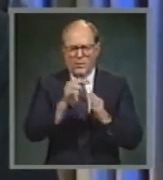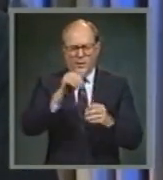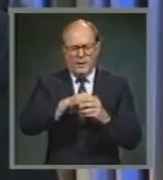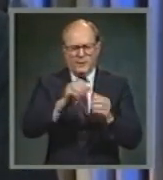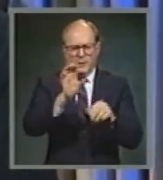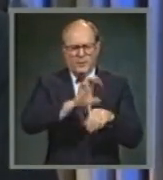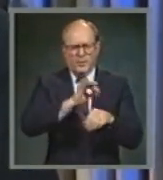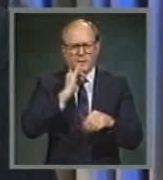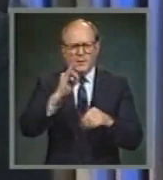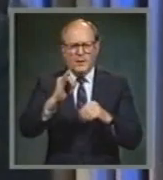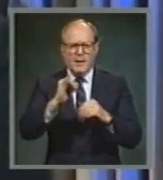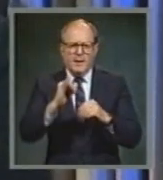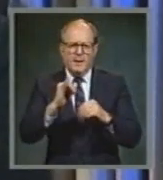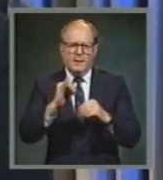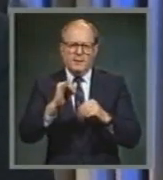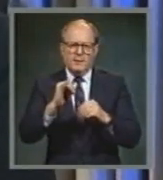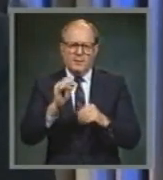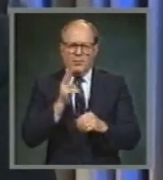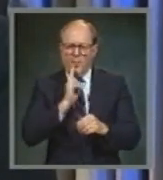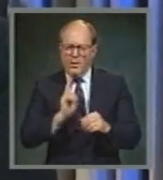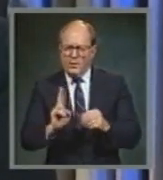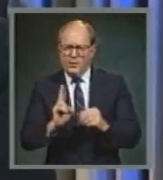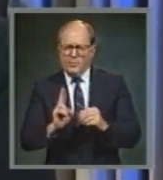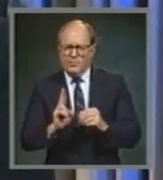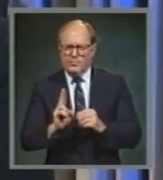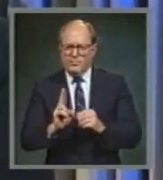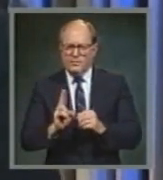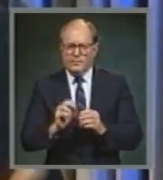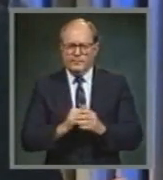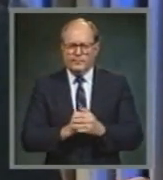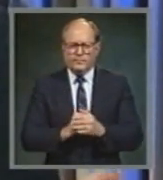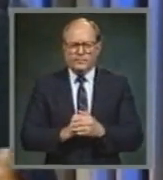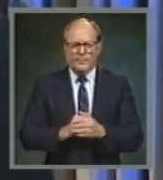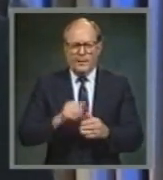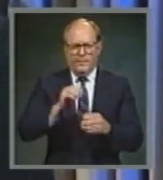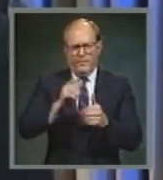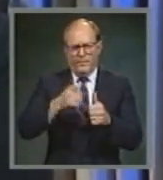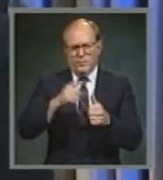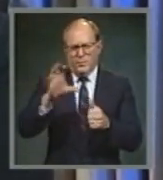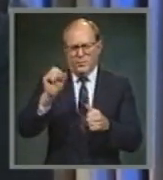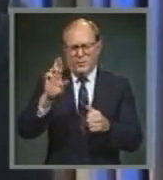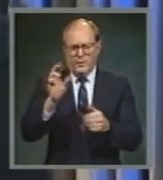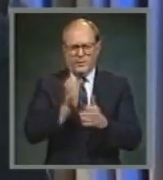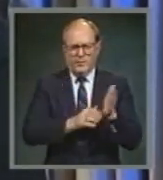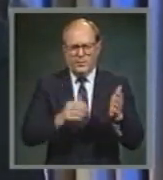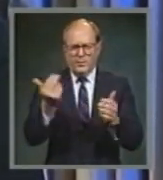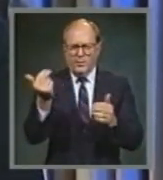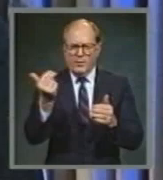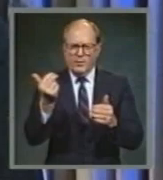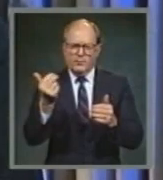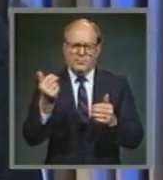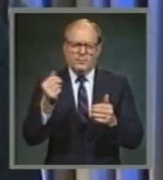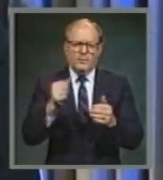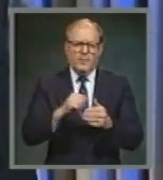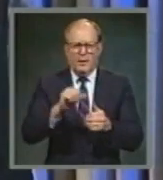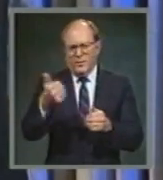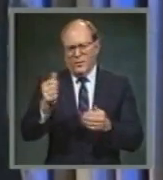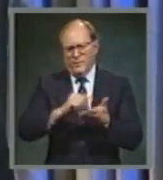submission. 1 Timothy 2, verses 8 to 15, 1 Corinthians 14, 34, and other passages.